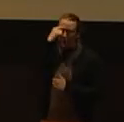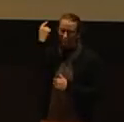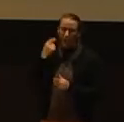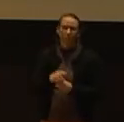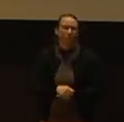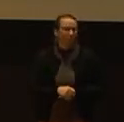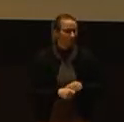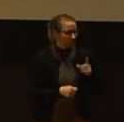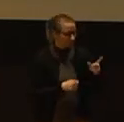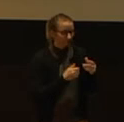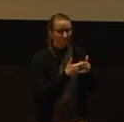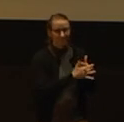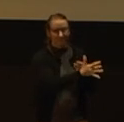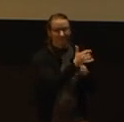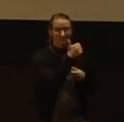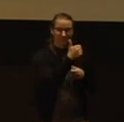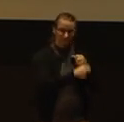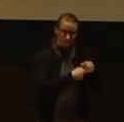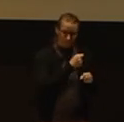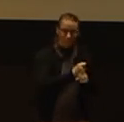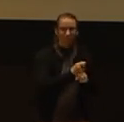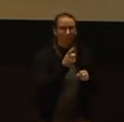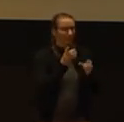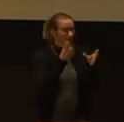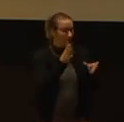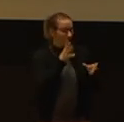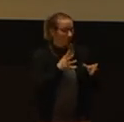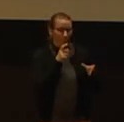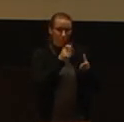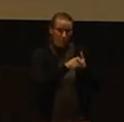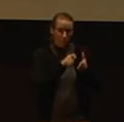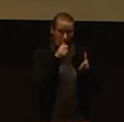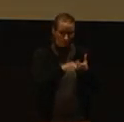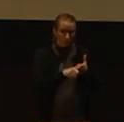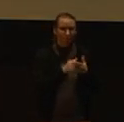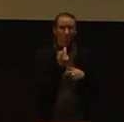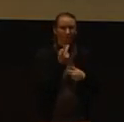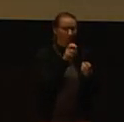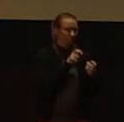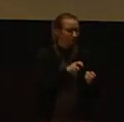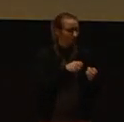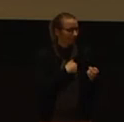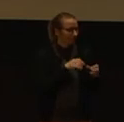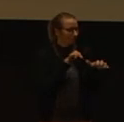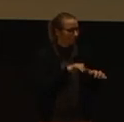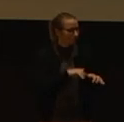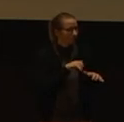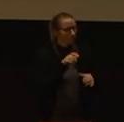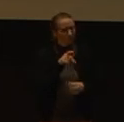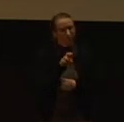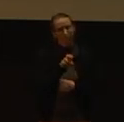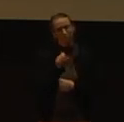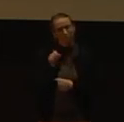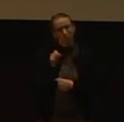fast forward 10 years later, that letter writer and I were sitting together writing a press release for the business we opened together